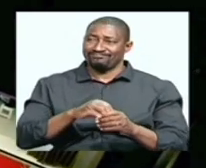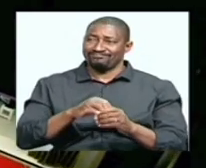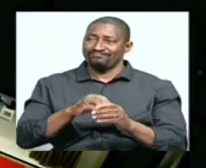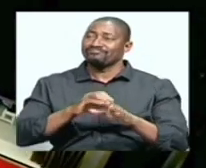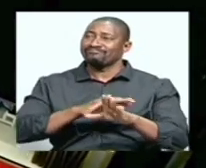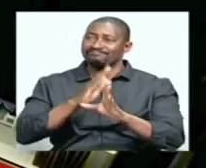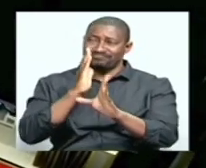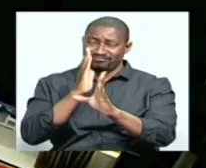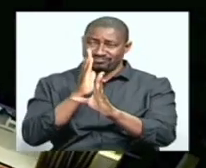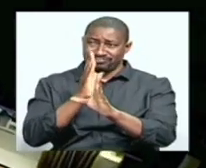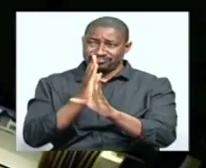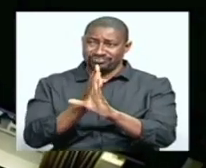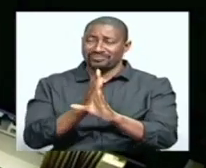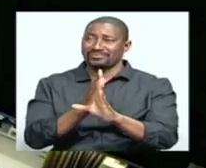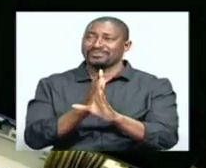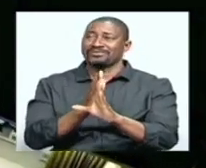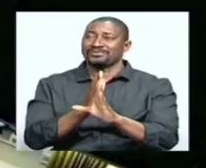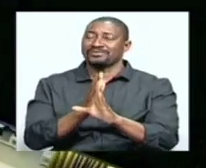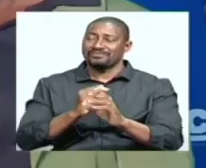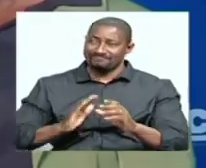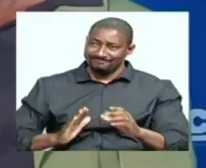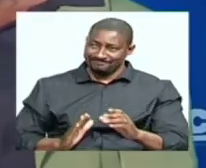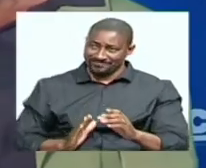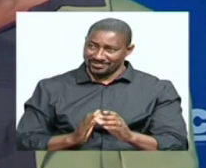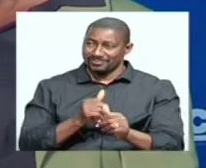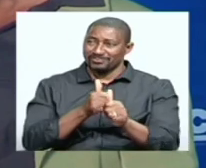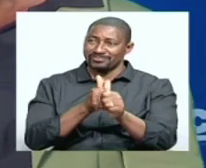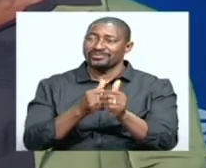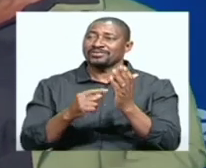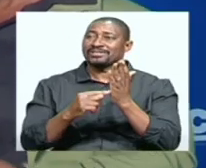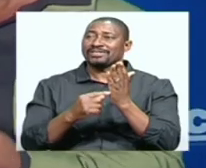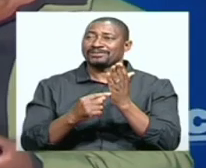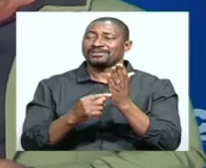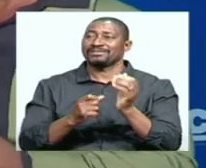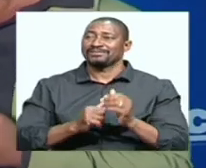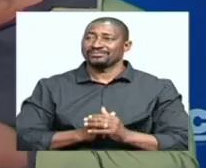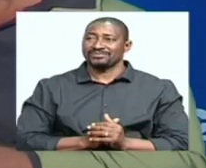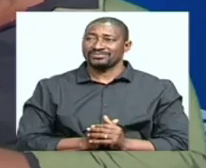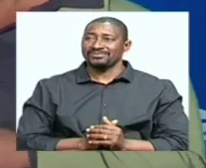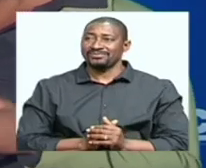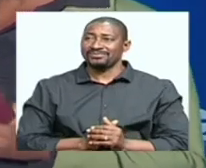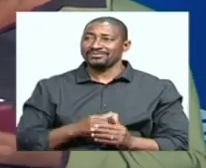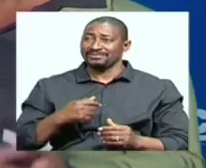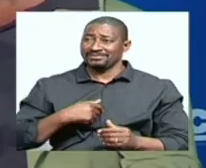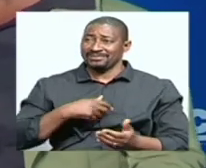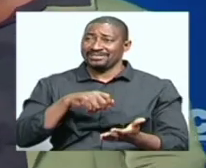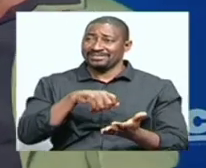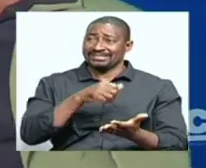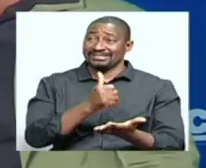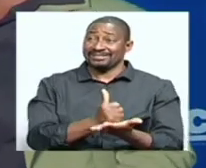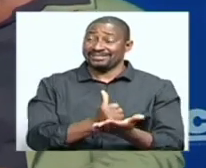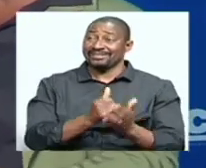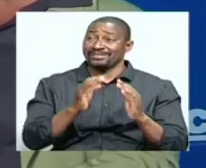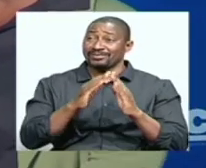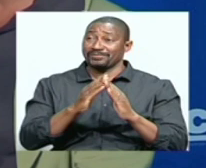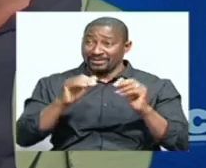we remain in tune with what technology offers. If I'm sitting at home and I would love to advertise on the app, is